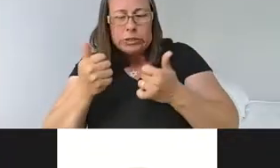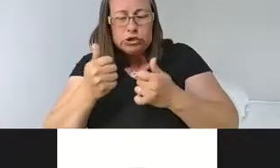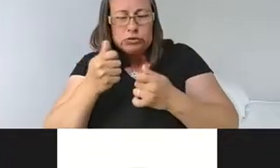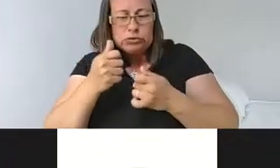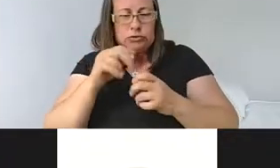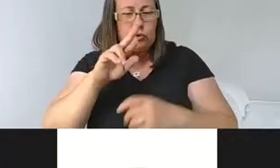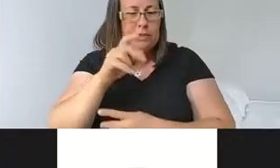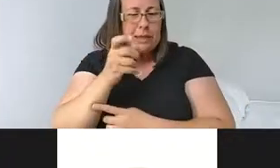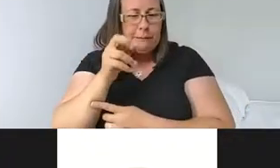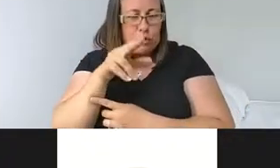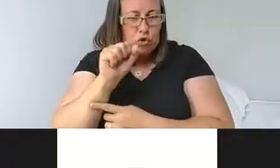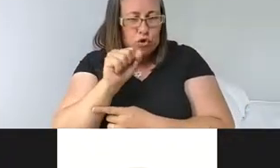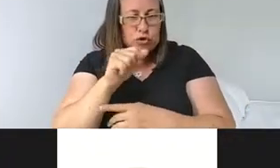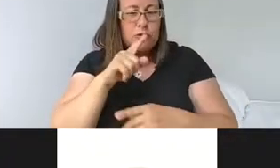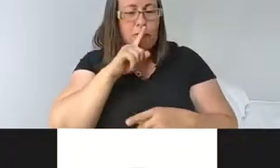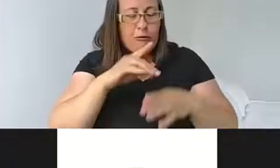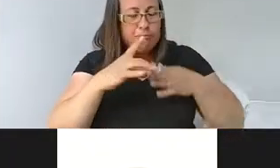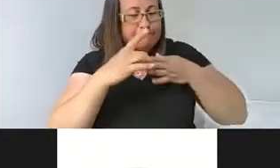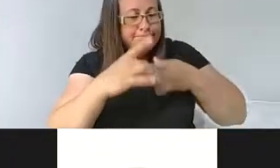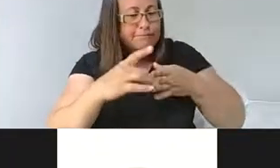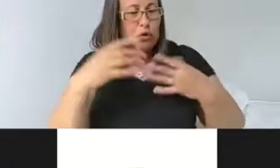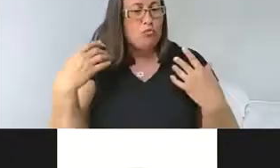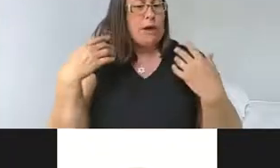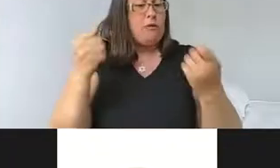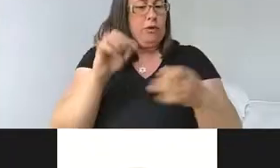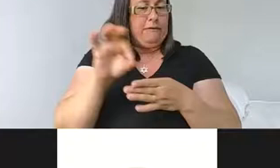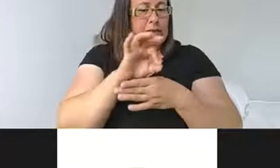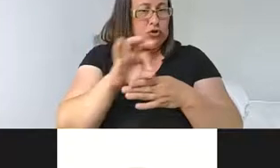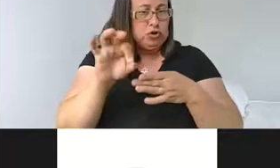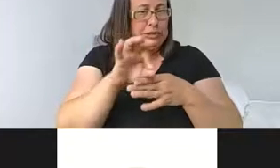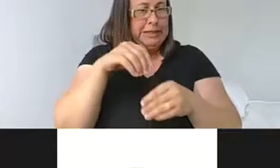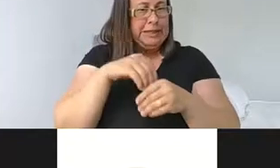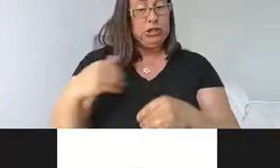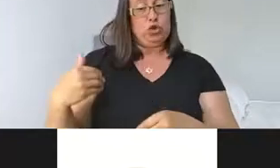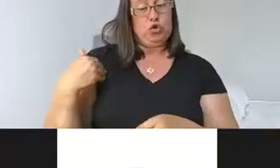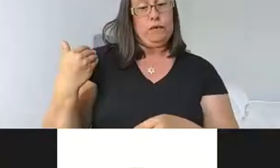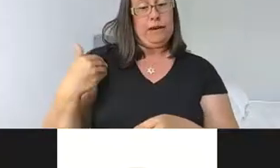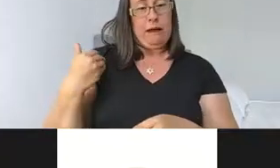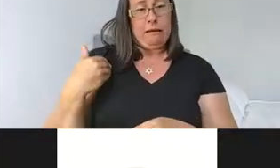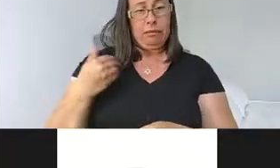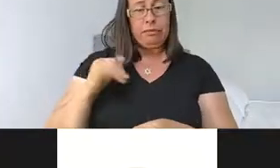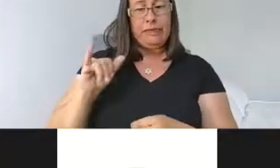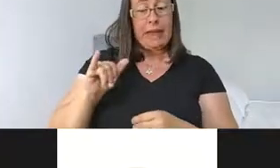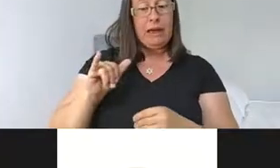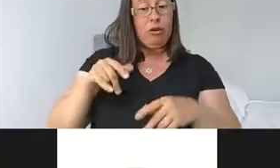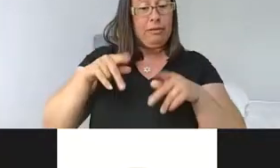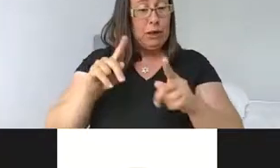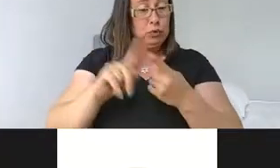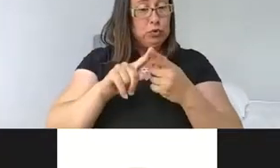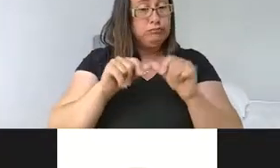um, dry are driving this recovery of function in, in juveniles that are allowed to mature to adulthood.